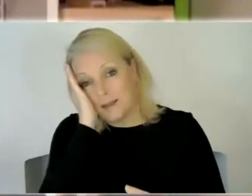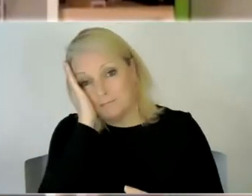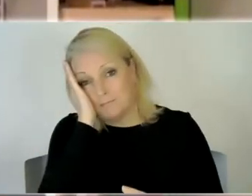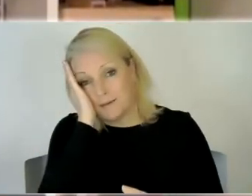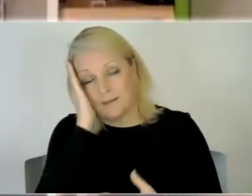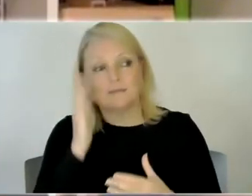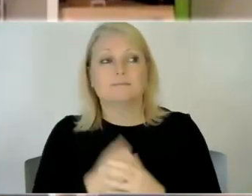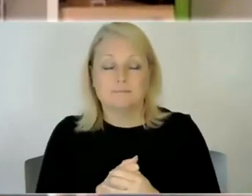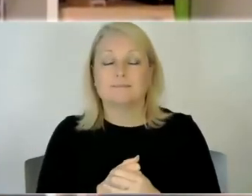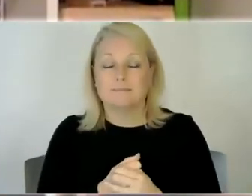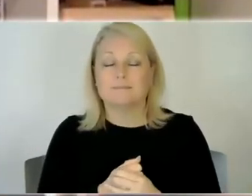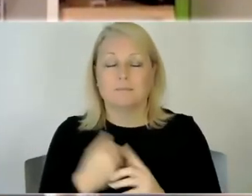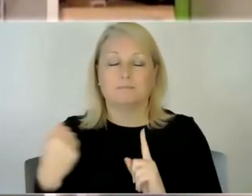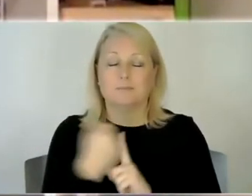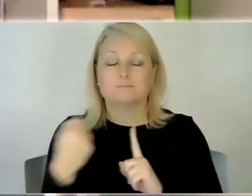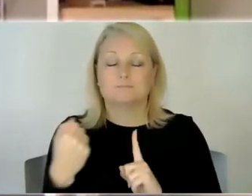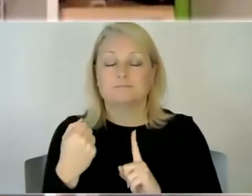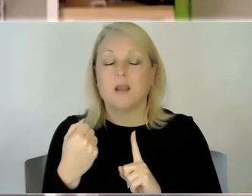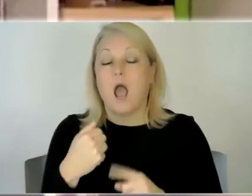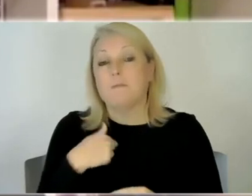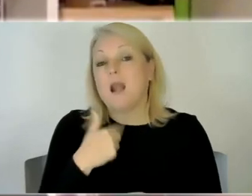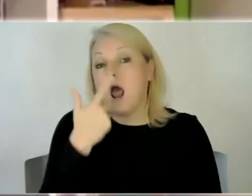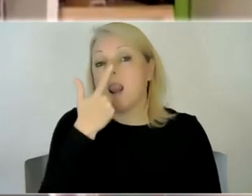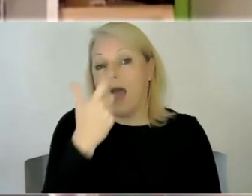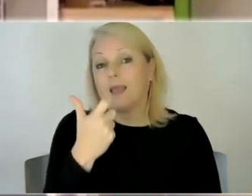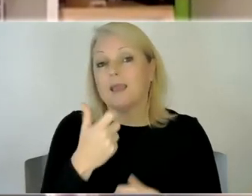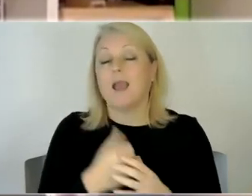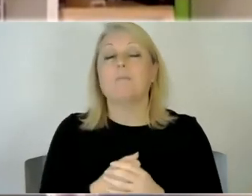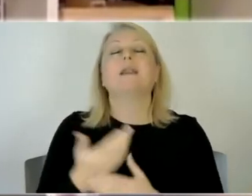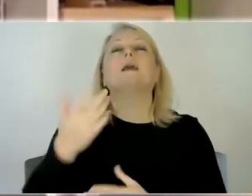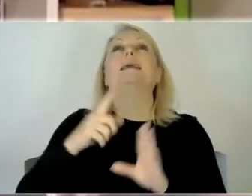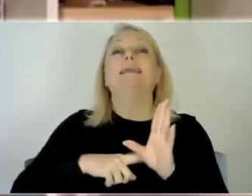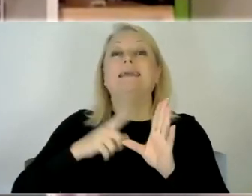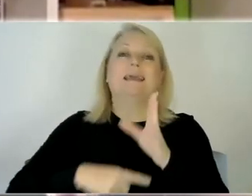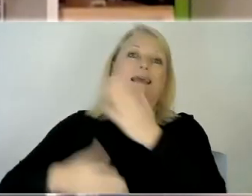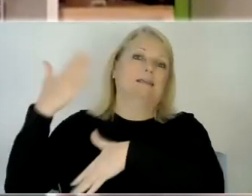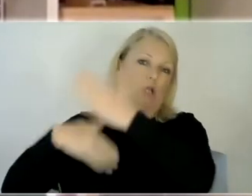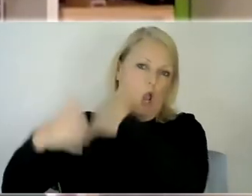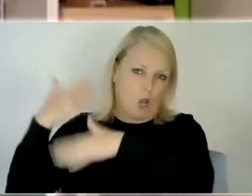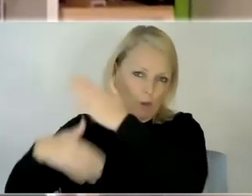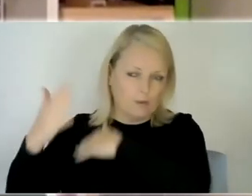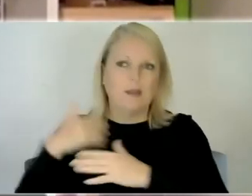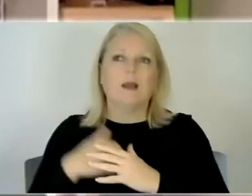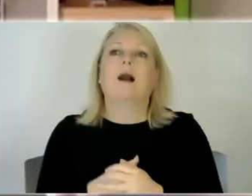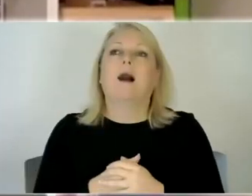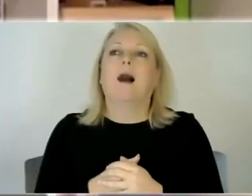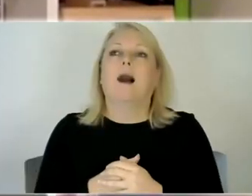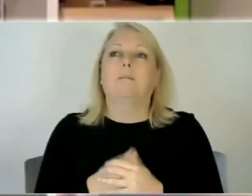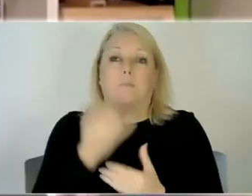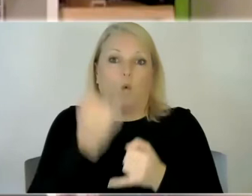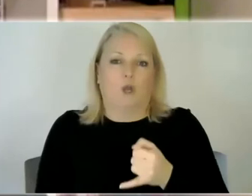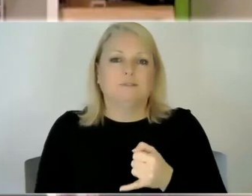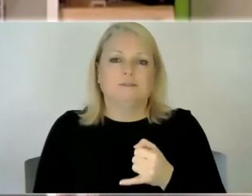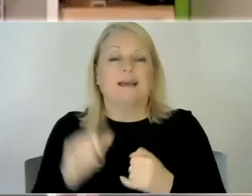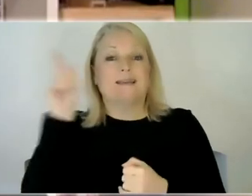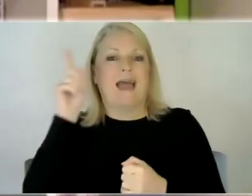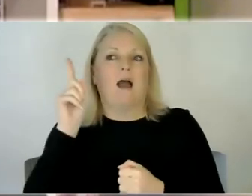carers i'm to be honest i'm like compared to years ago uh sleep is a lot better now but